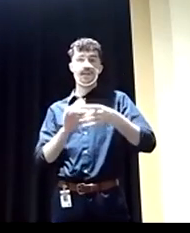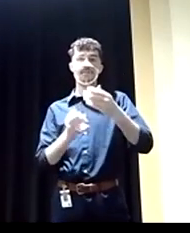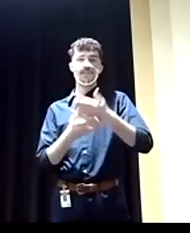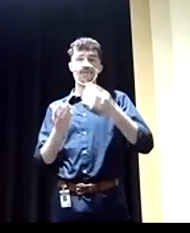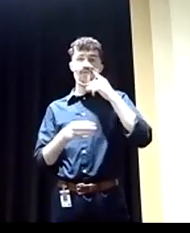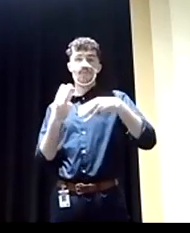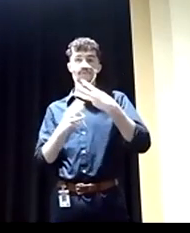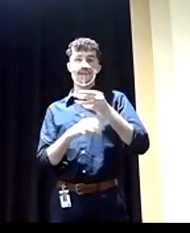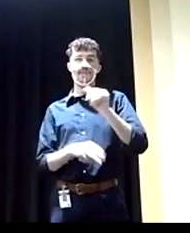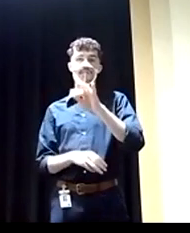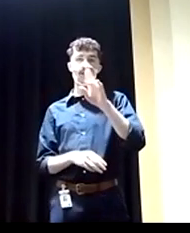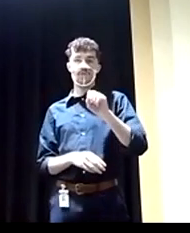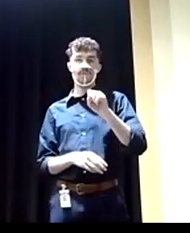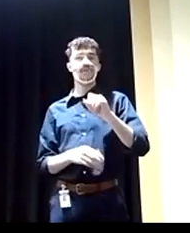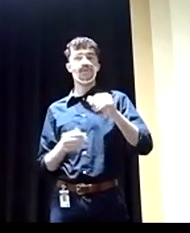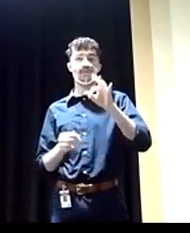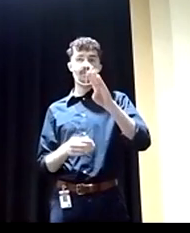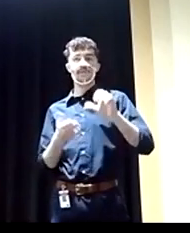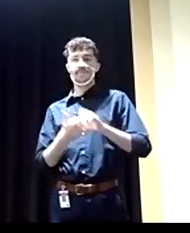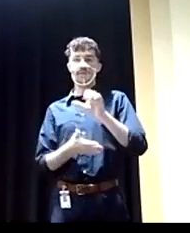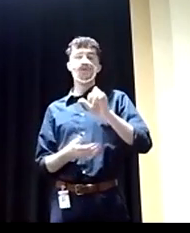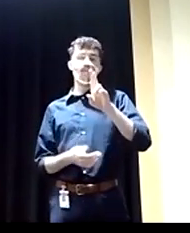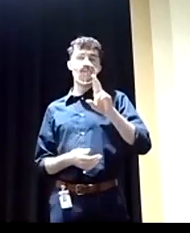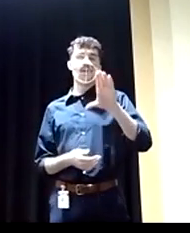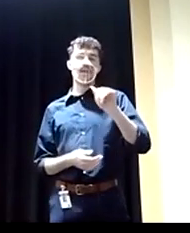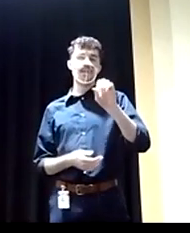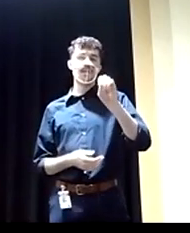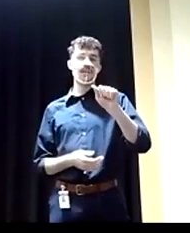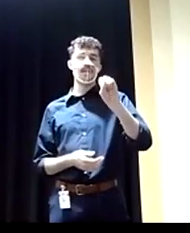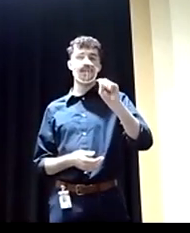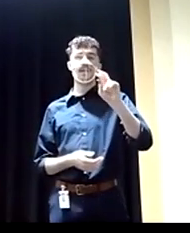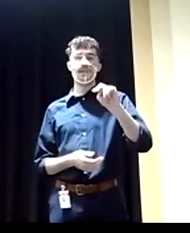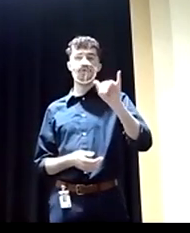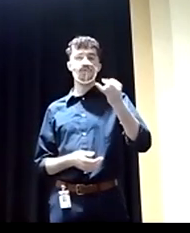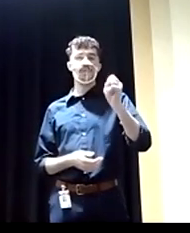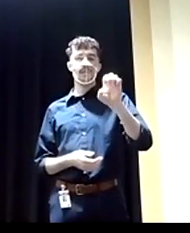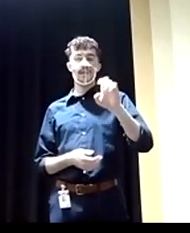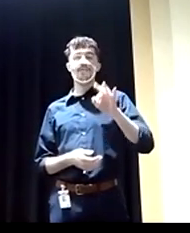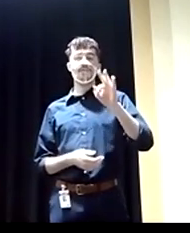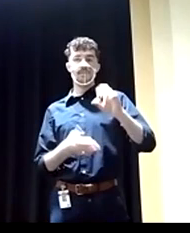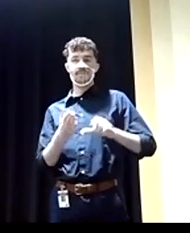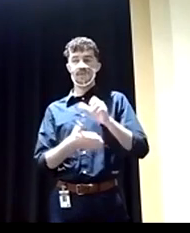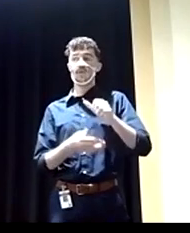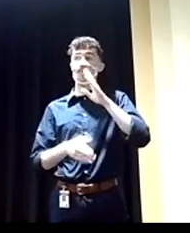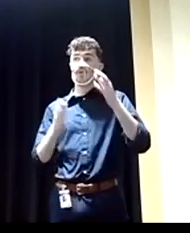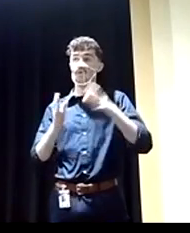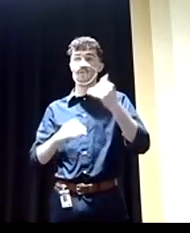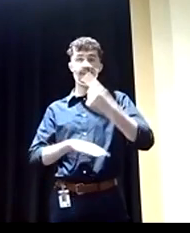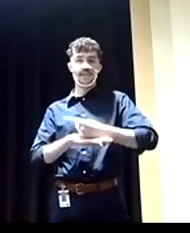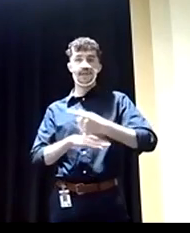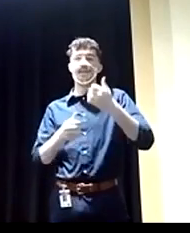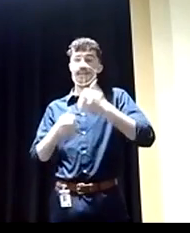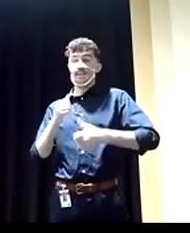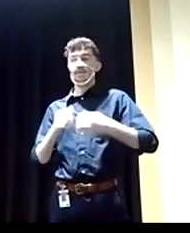Council Facebook page or Casa San Jose's Facebook page. We will close today's forum with giving